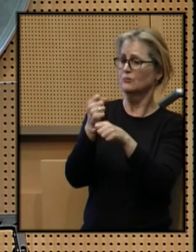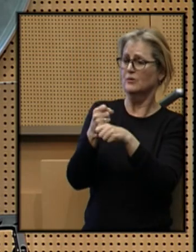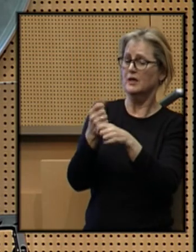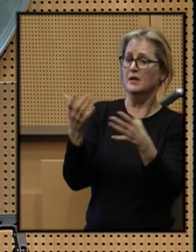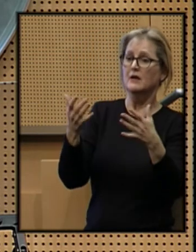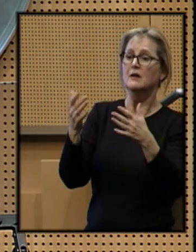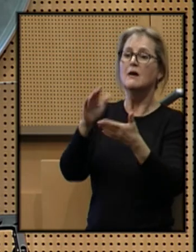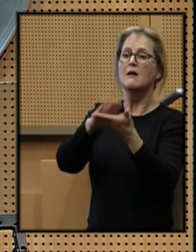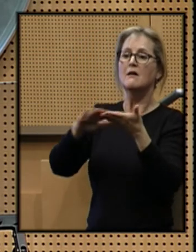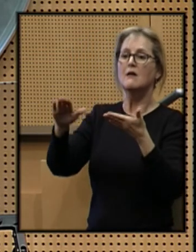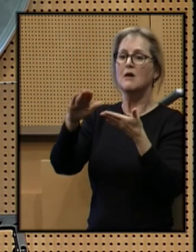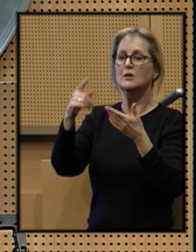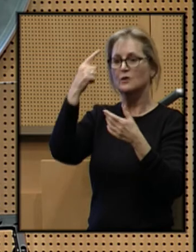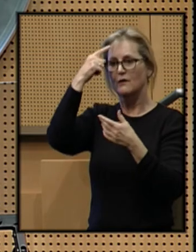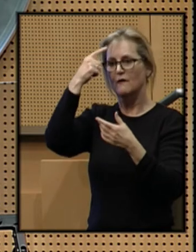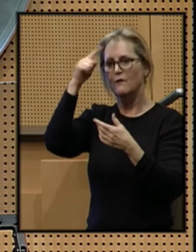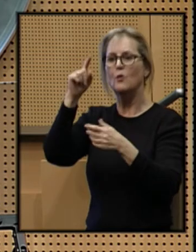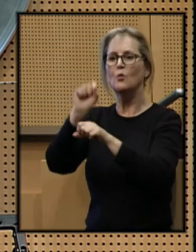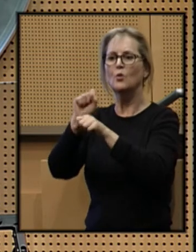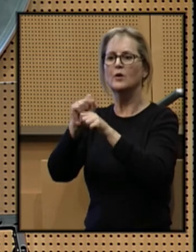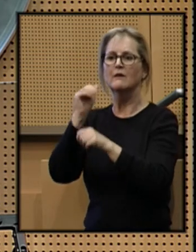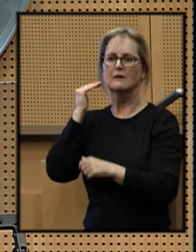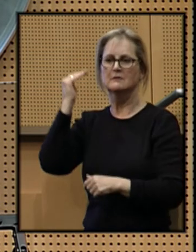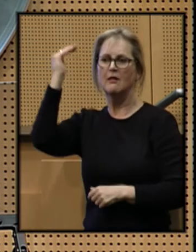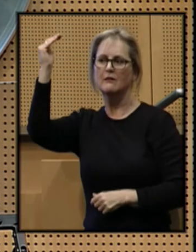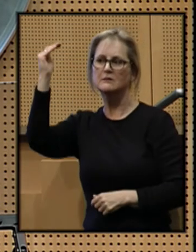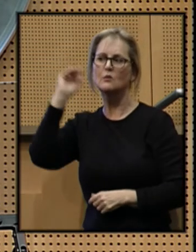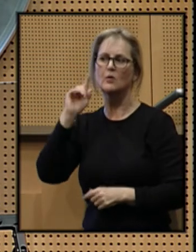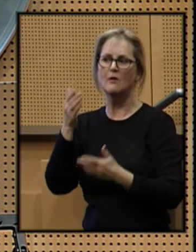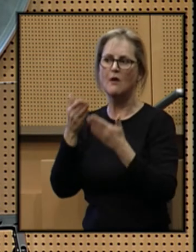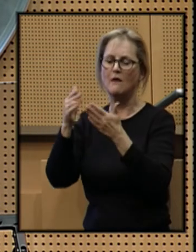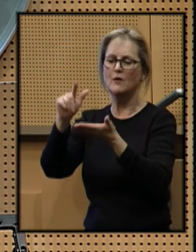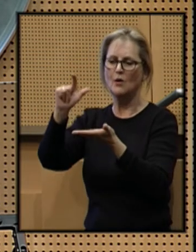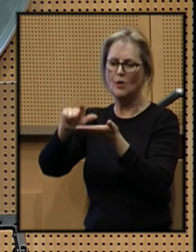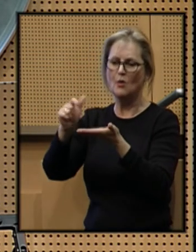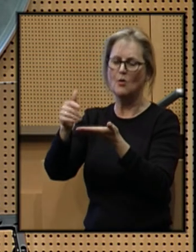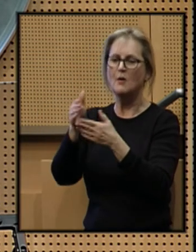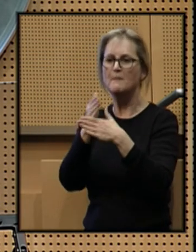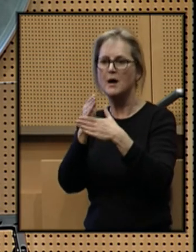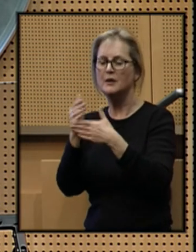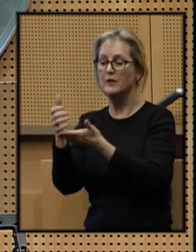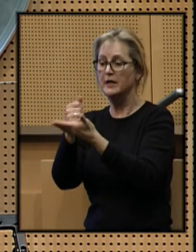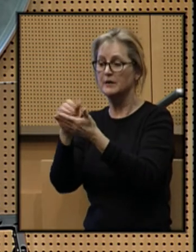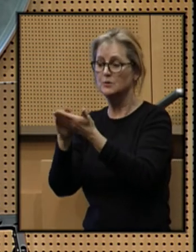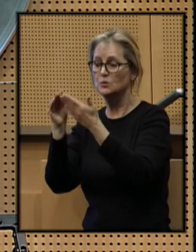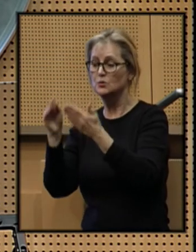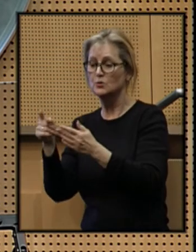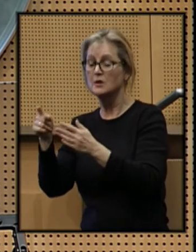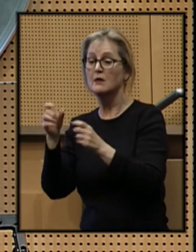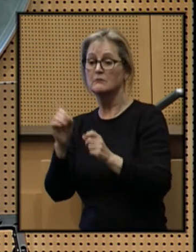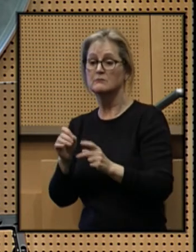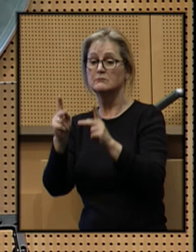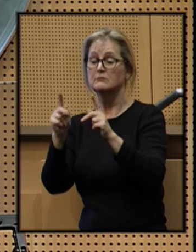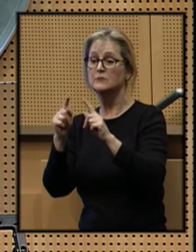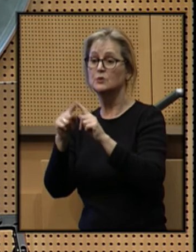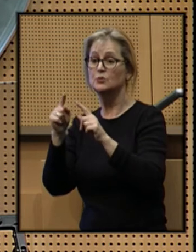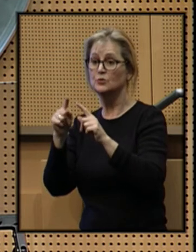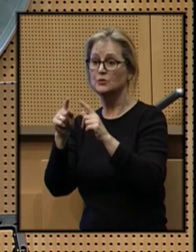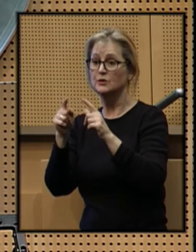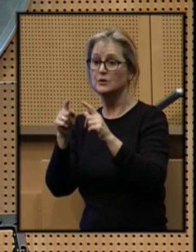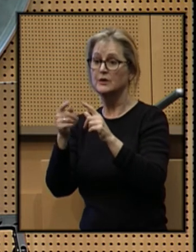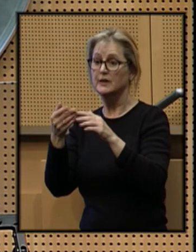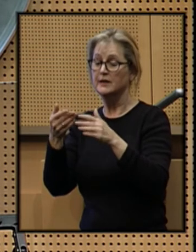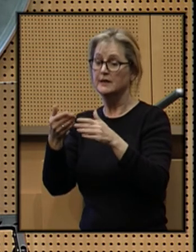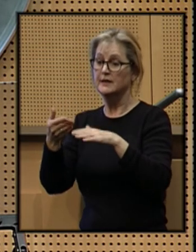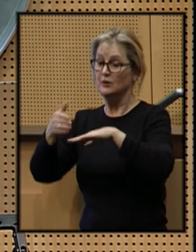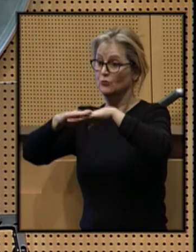a college for working adults, which will offer low and moderate income students the opportunity to increase their